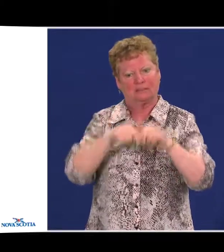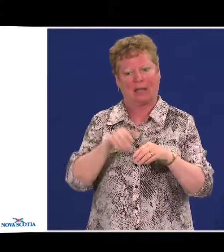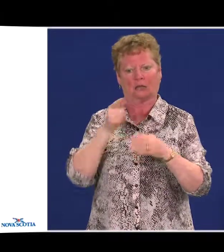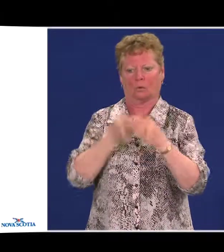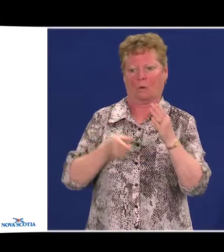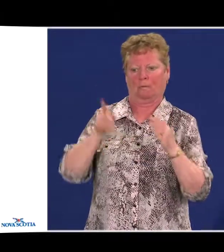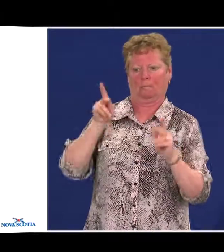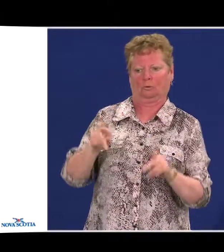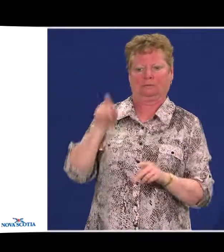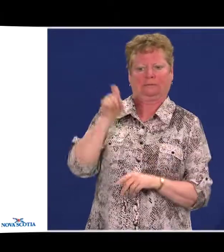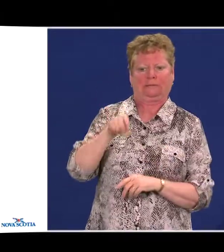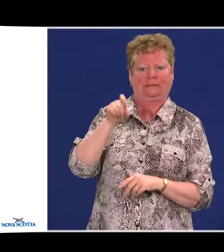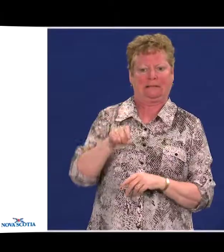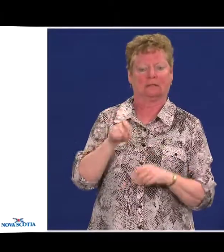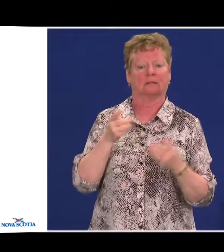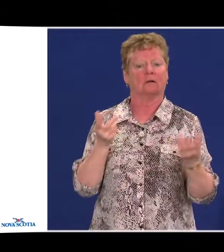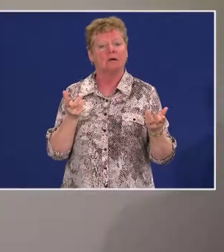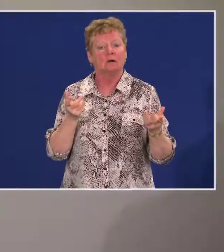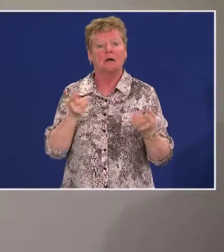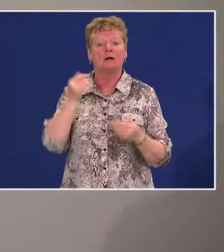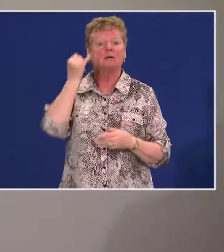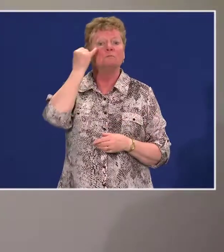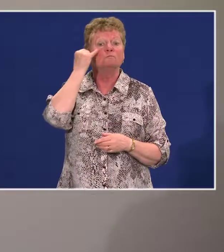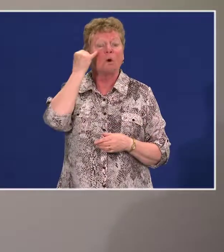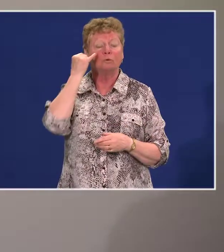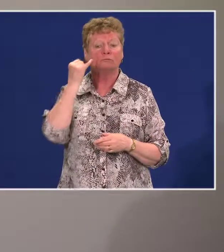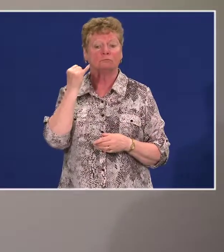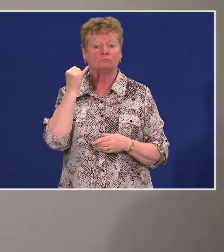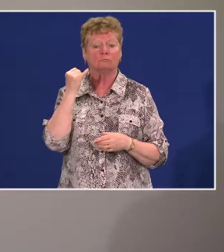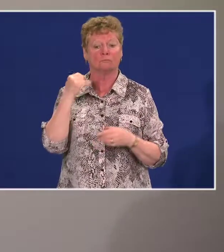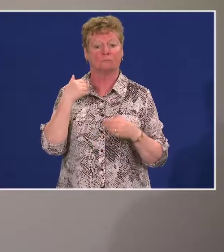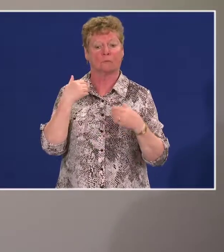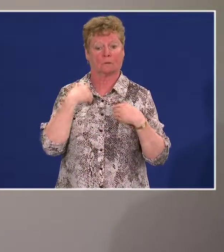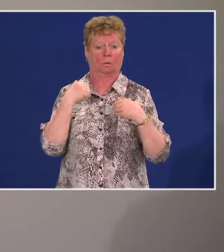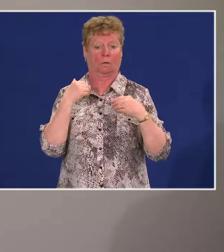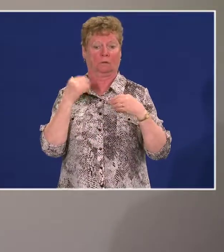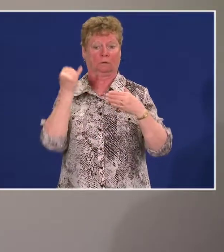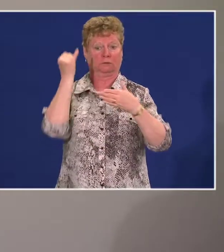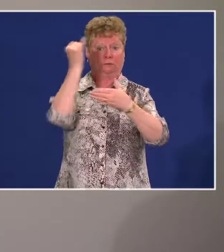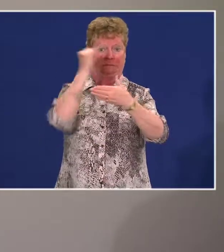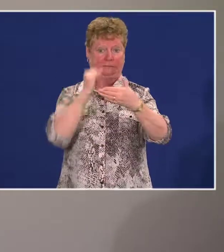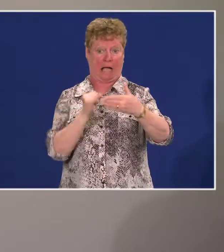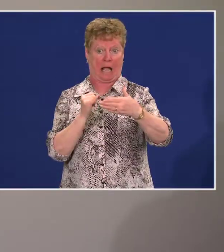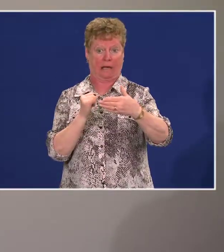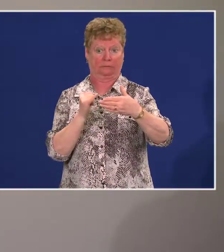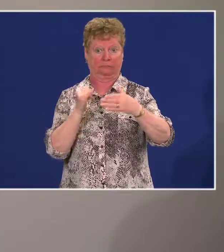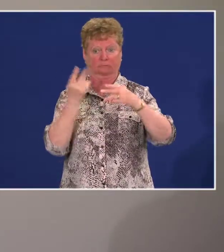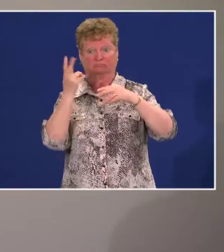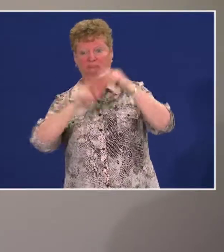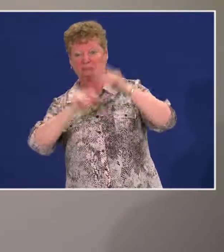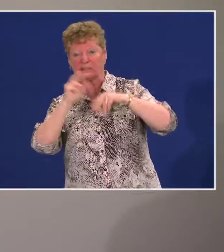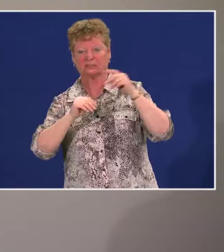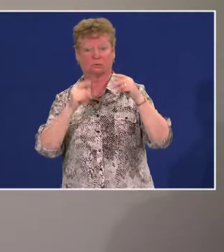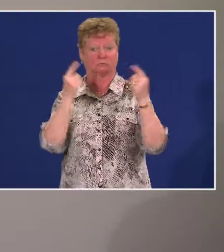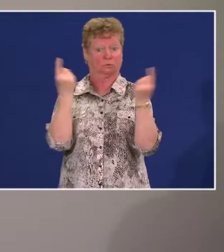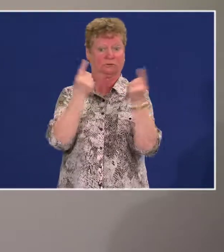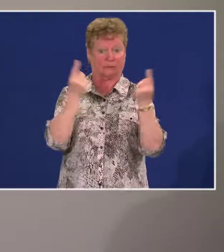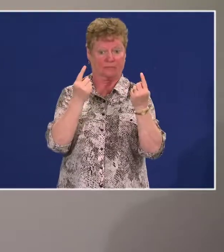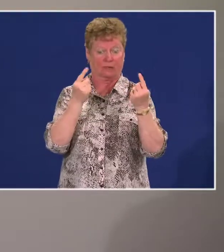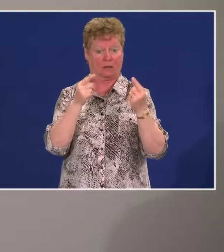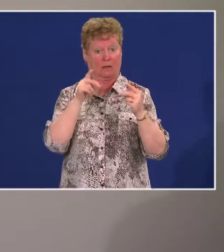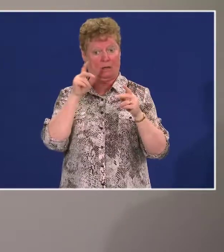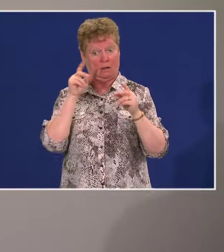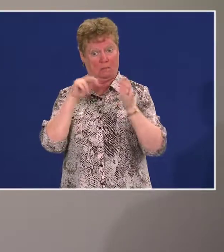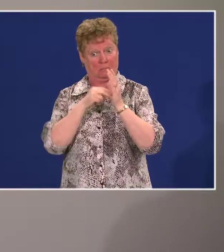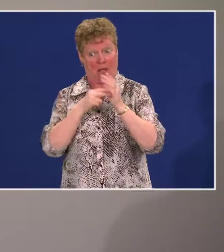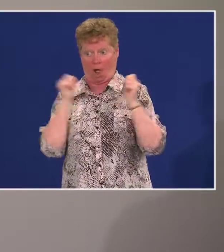needs. In other words, if we design things so that everybody can use them, then everybody